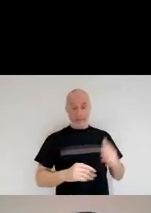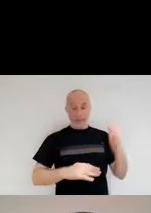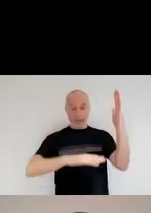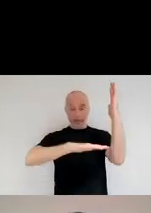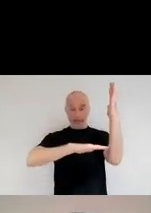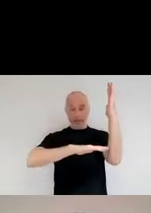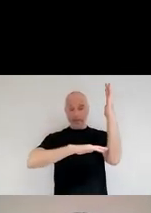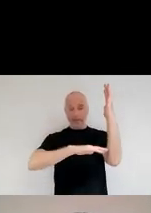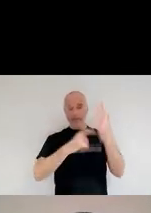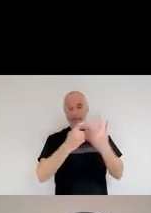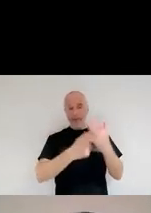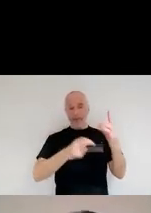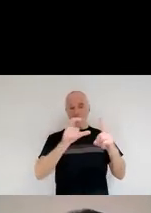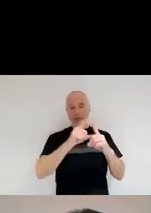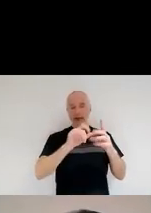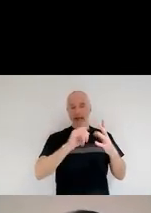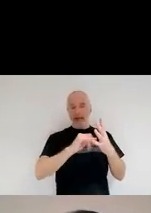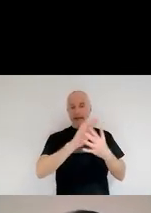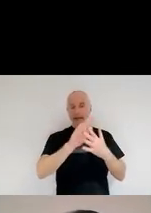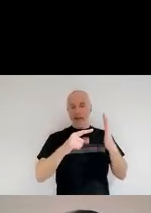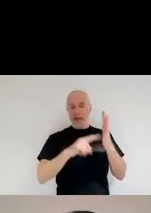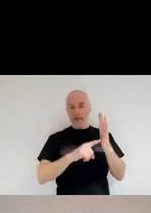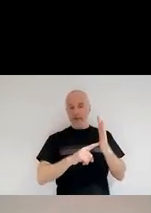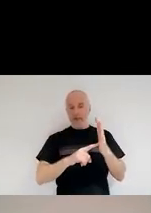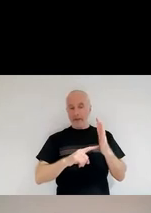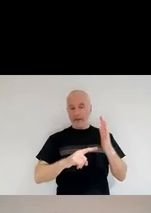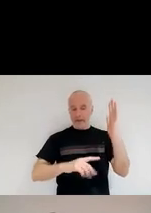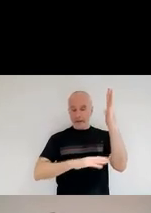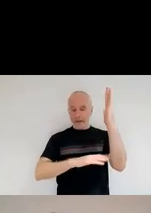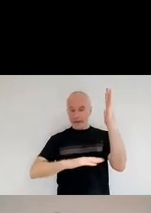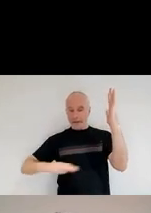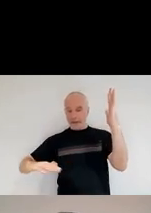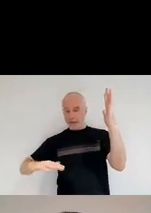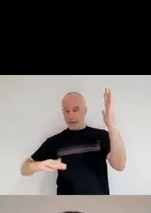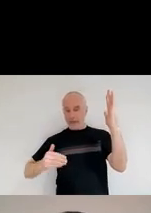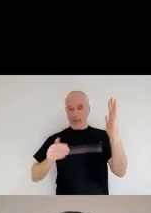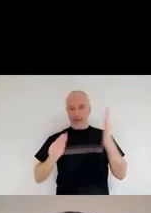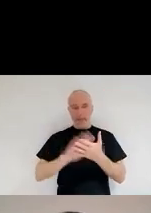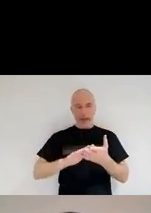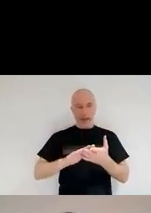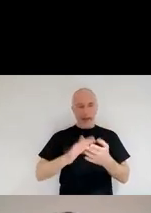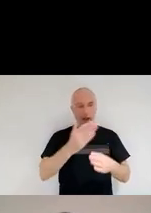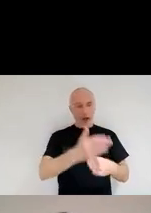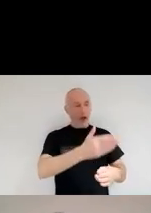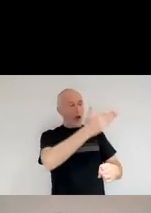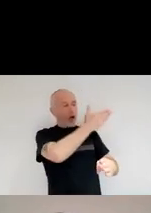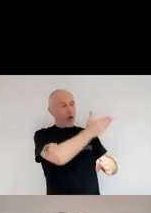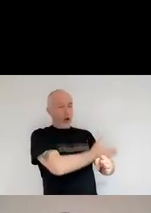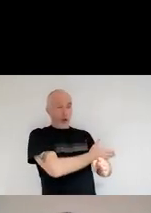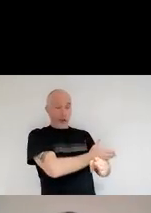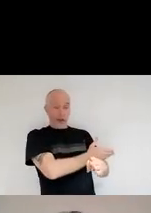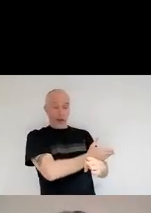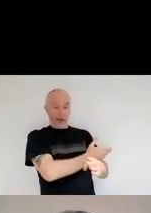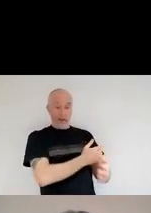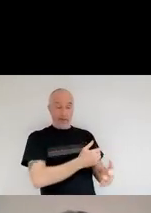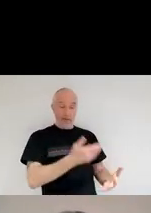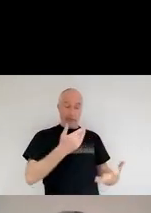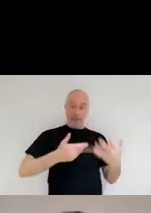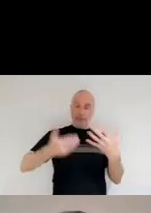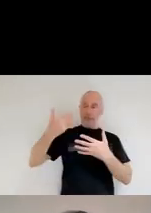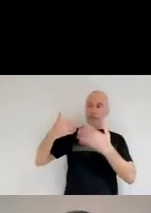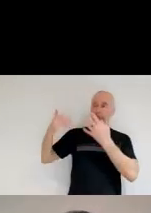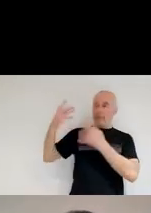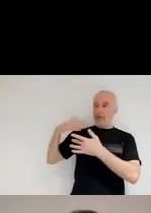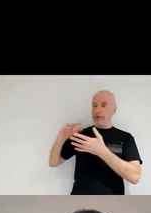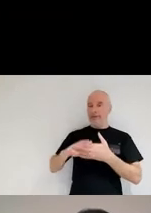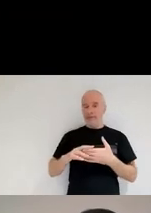Redshift is just a way of saying age. The larger the redshift, the earlier it was in the universe. It was the closest to the